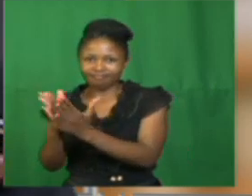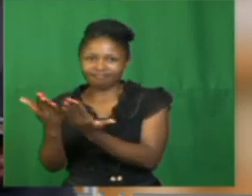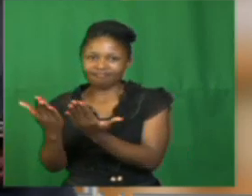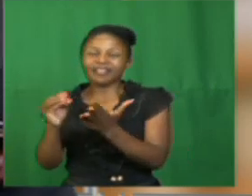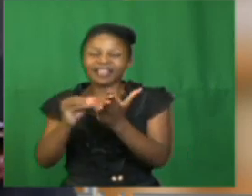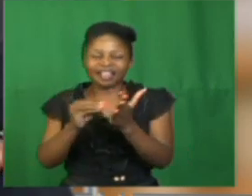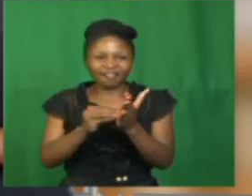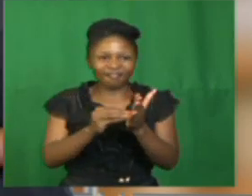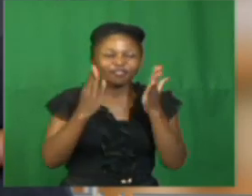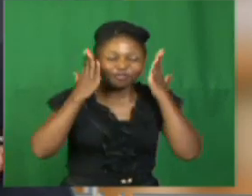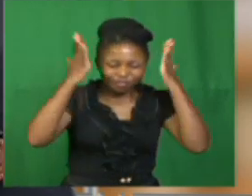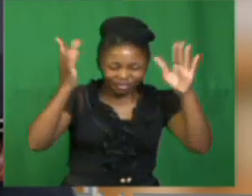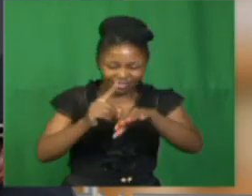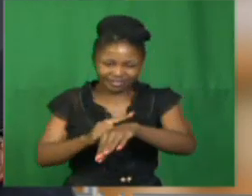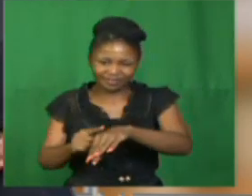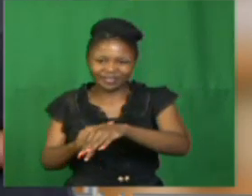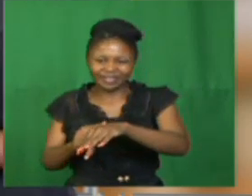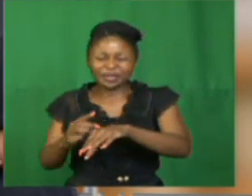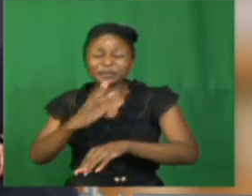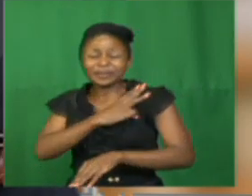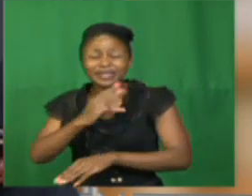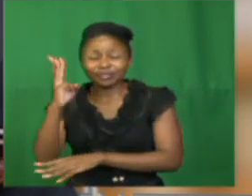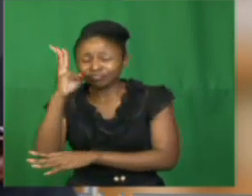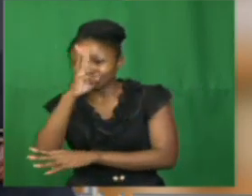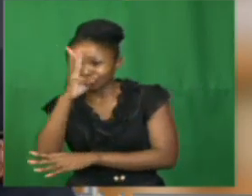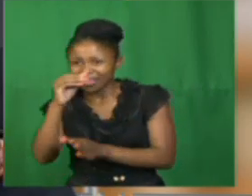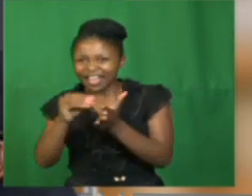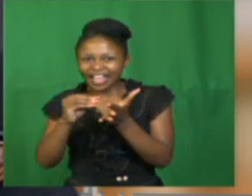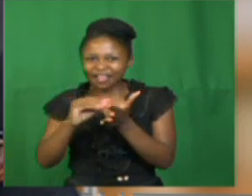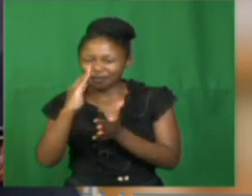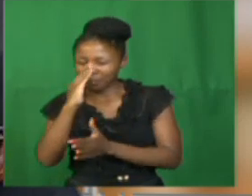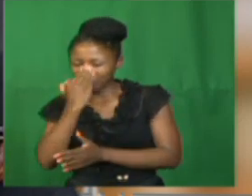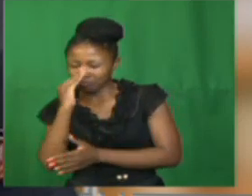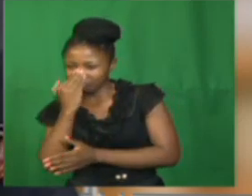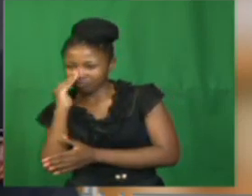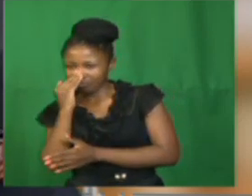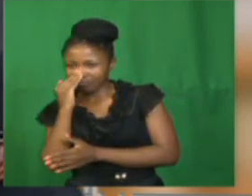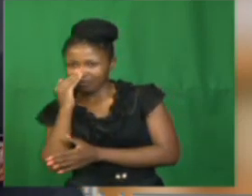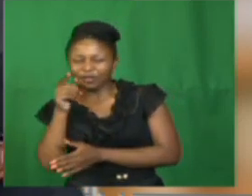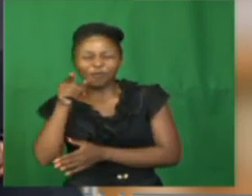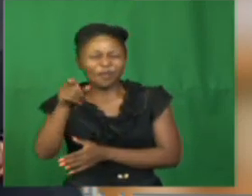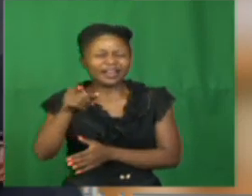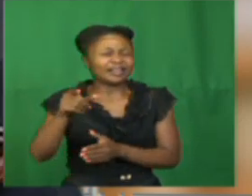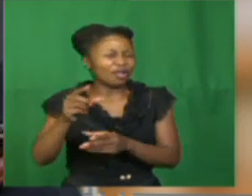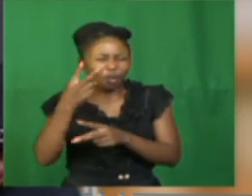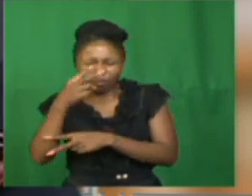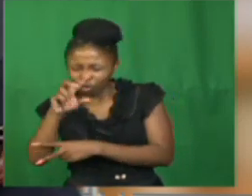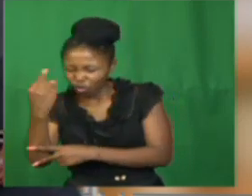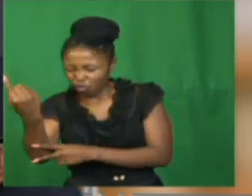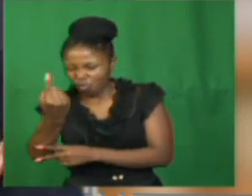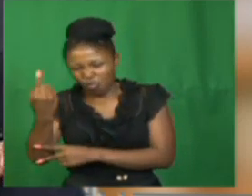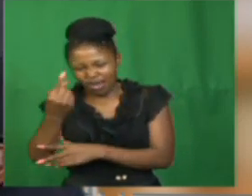Please, dear viewer, beware of scams, and only tune in to pages Written Eswadini TV.